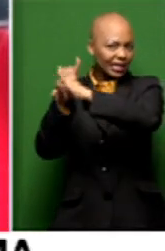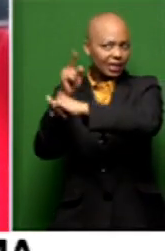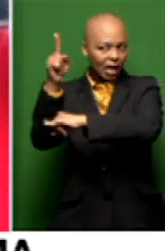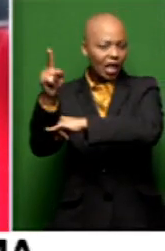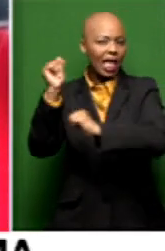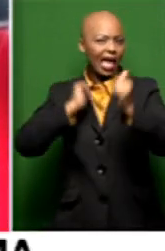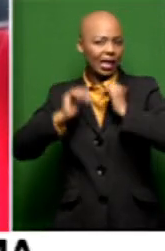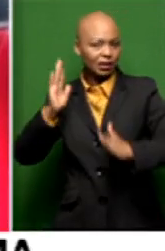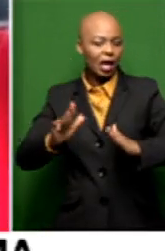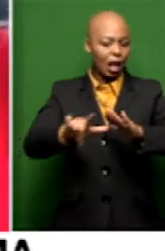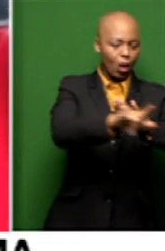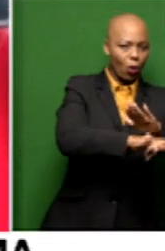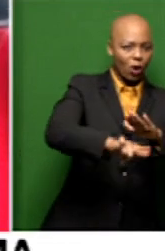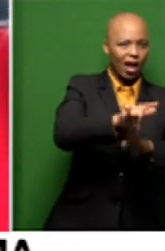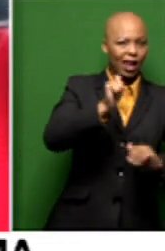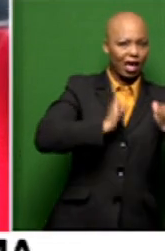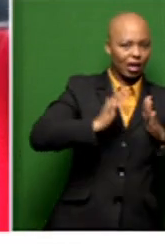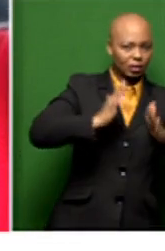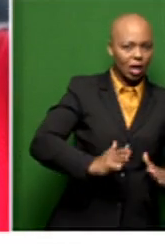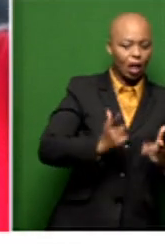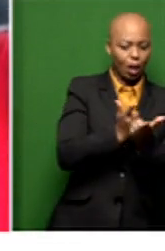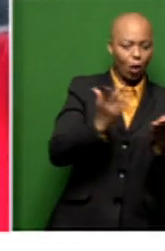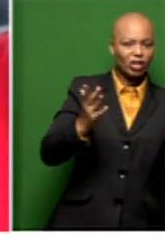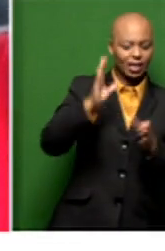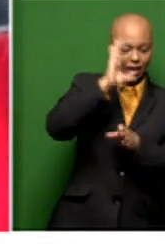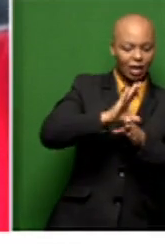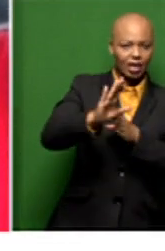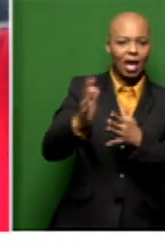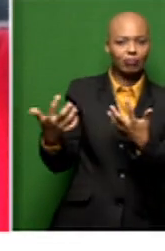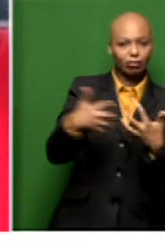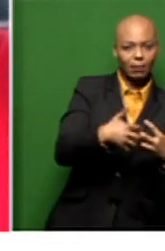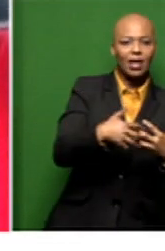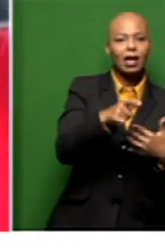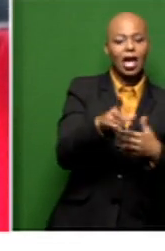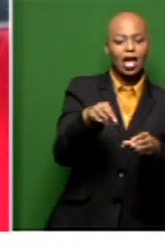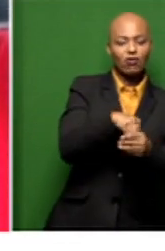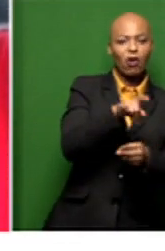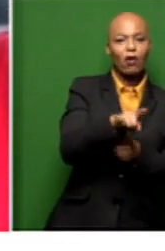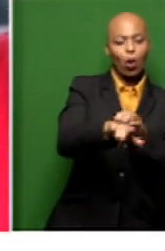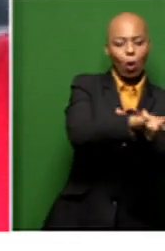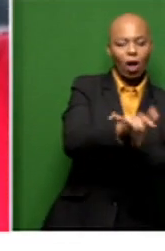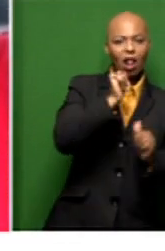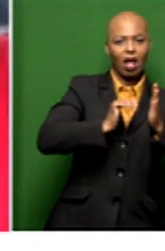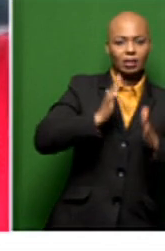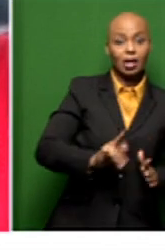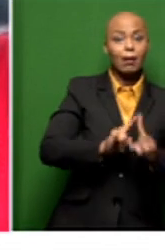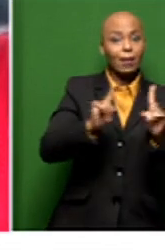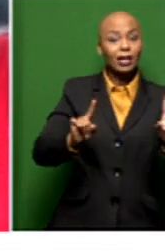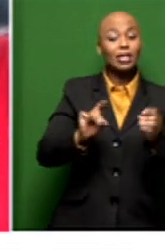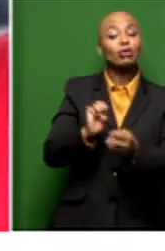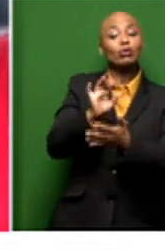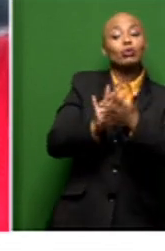acts and it launched the careers of a lot of local acts as well. You know, and our story is about